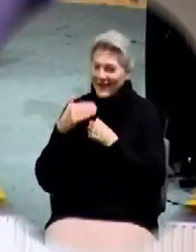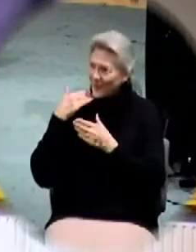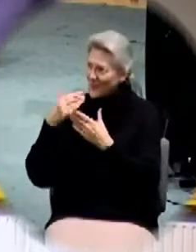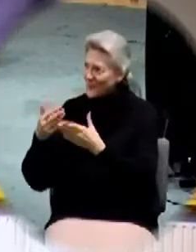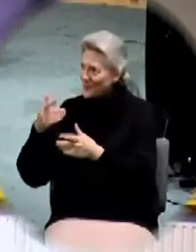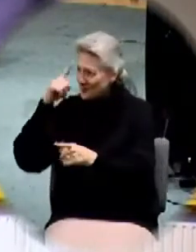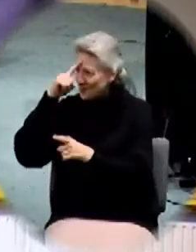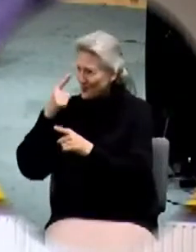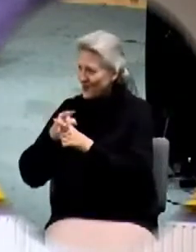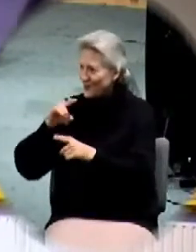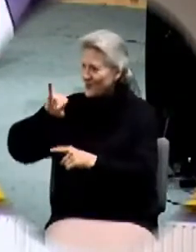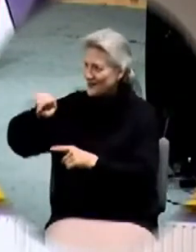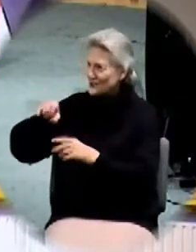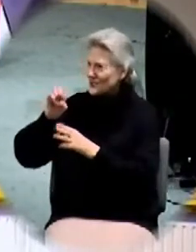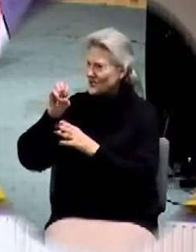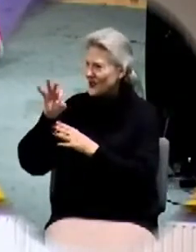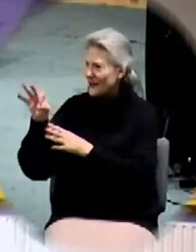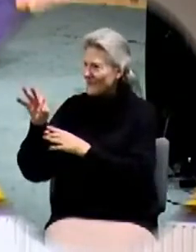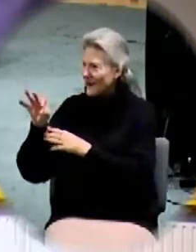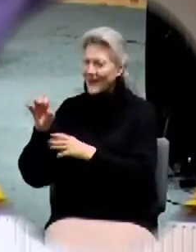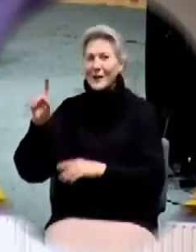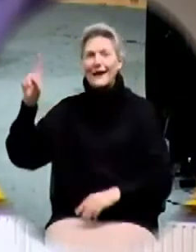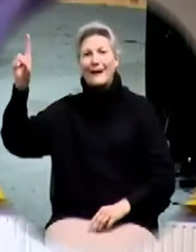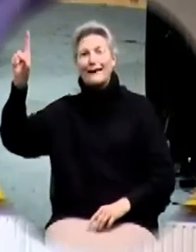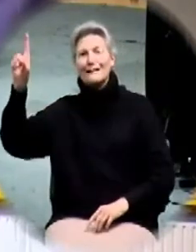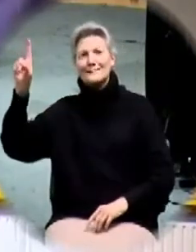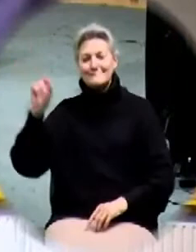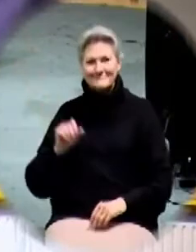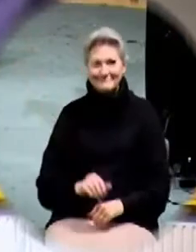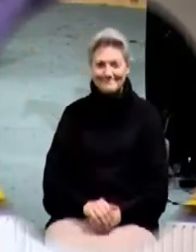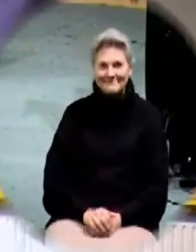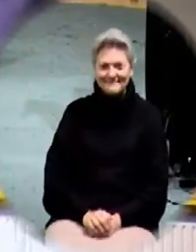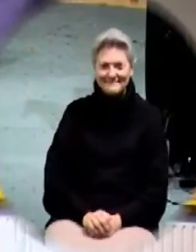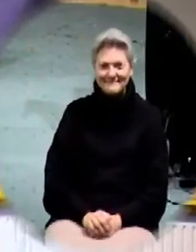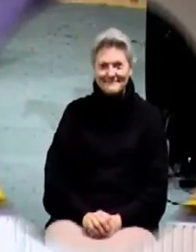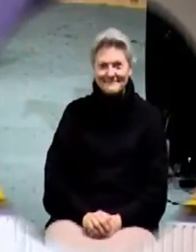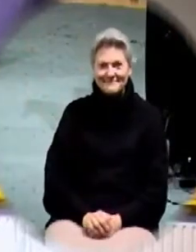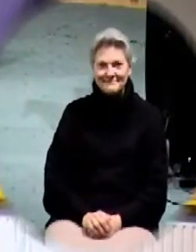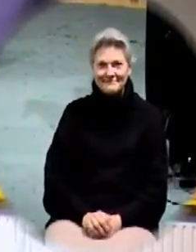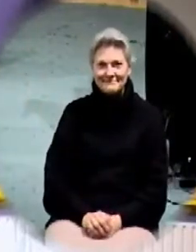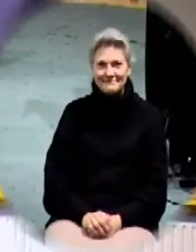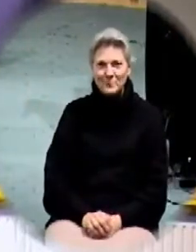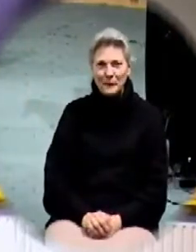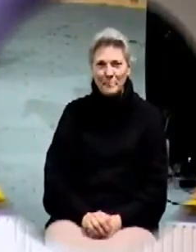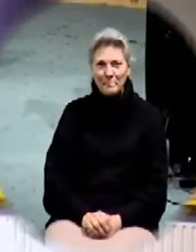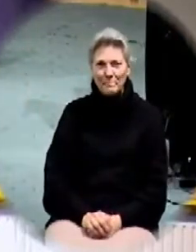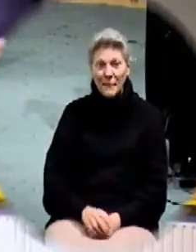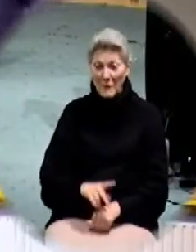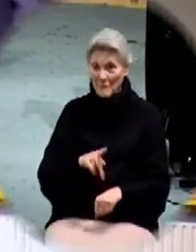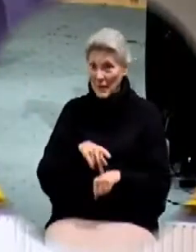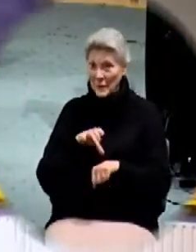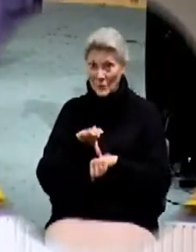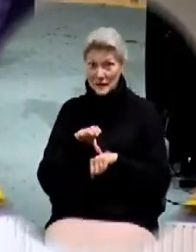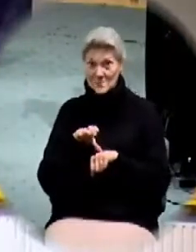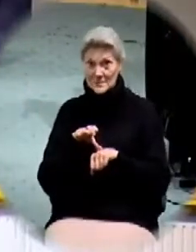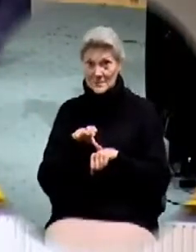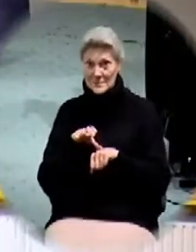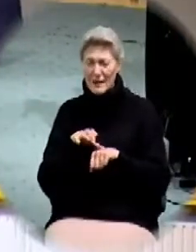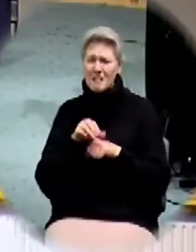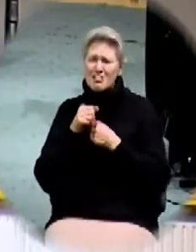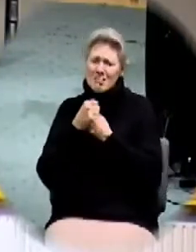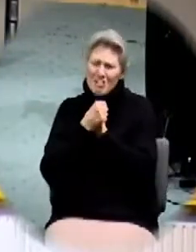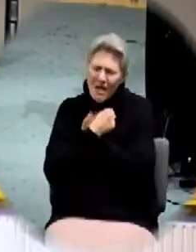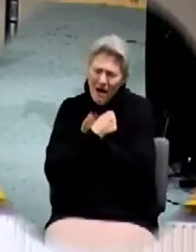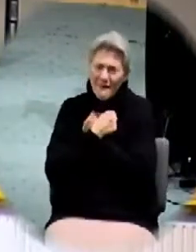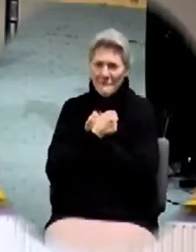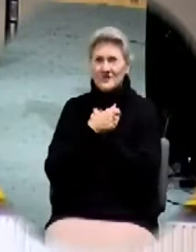gentlemen. I got to... You know, Pentecostals, if nothing else, love to fellowship.